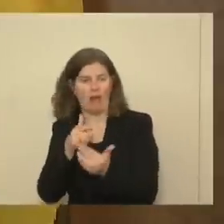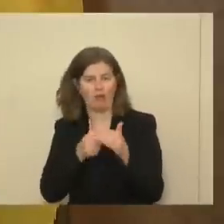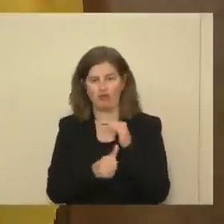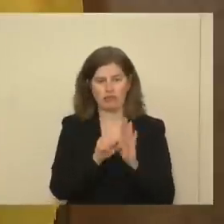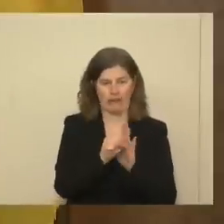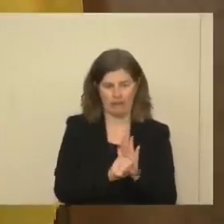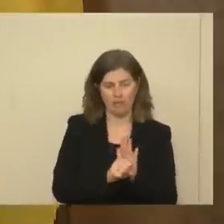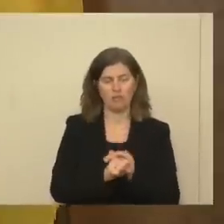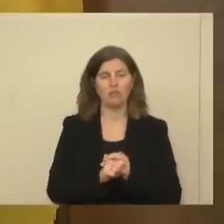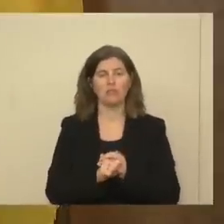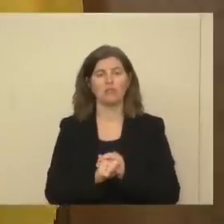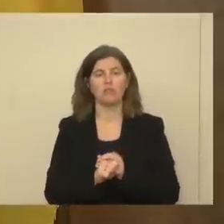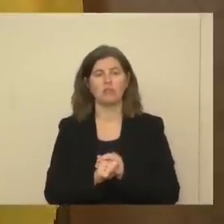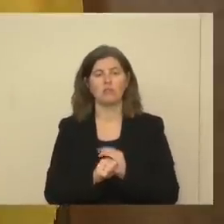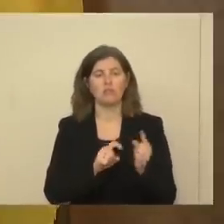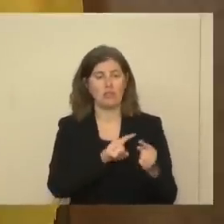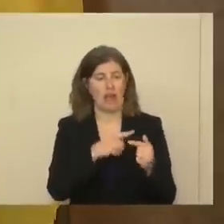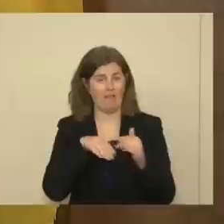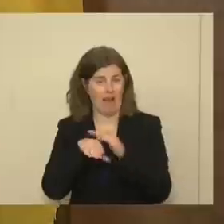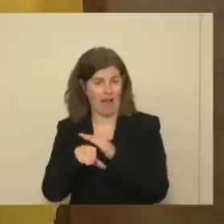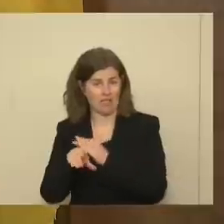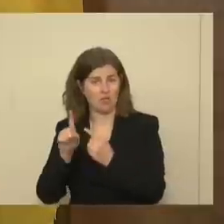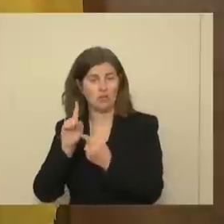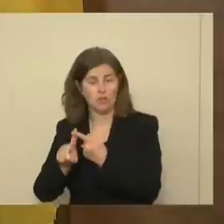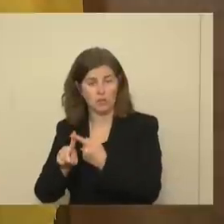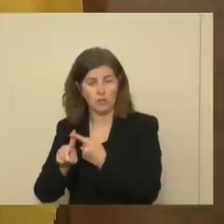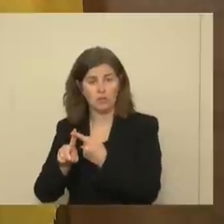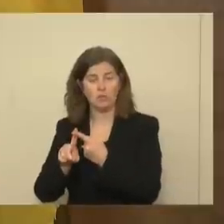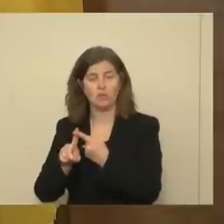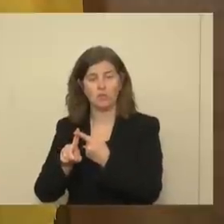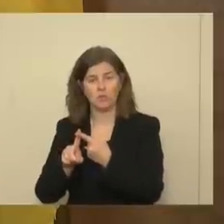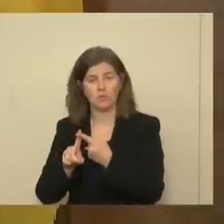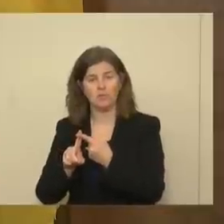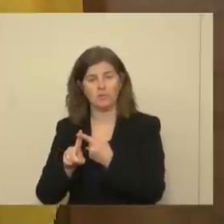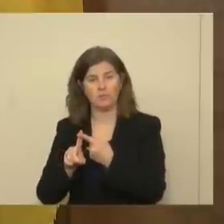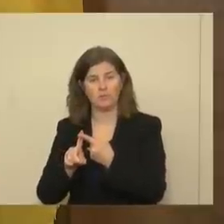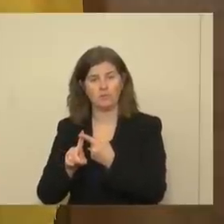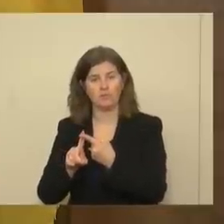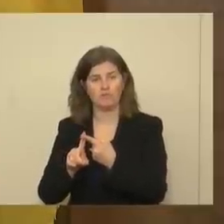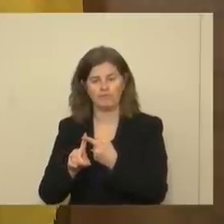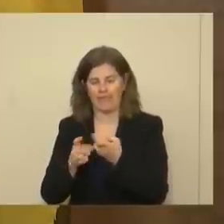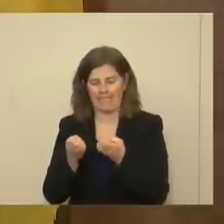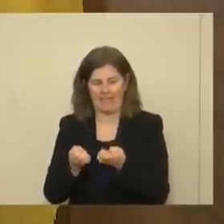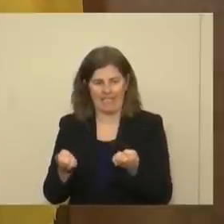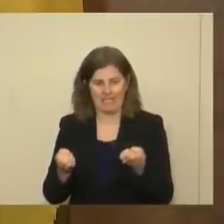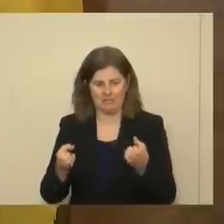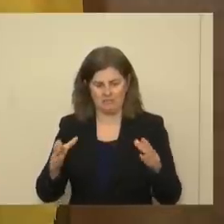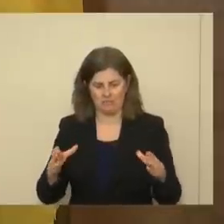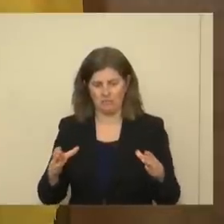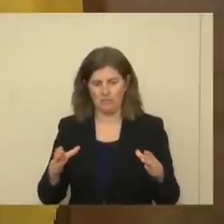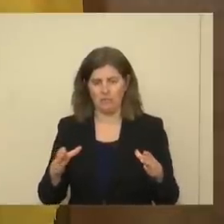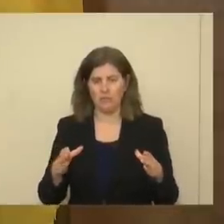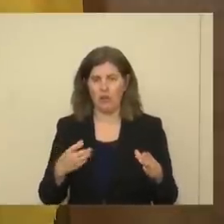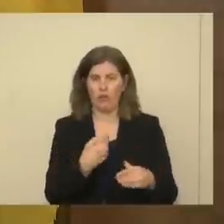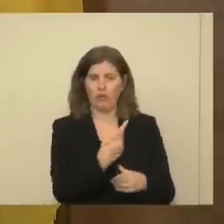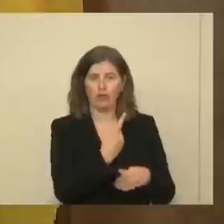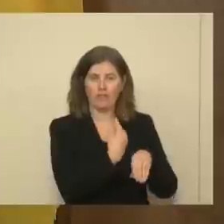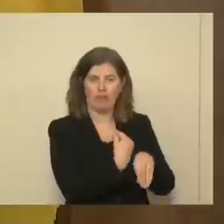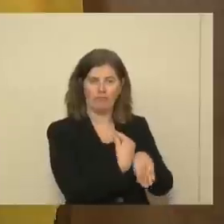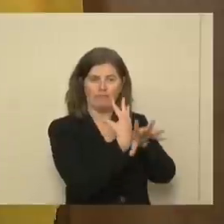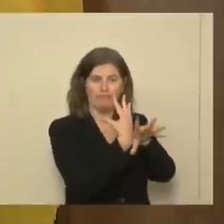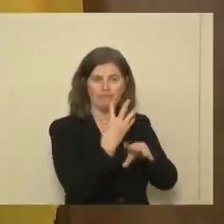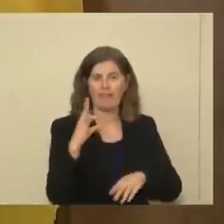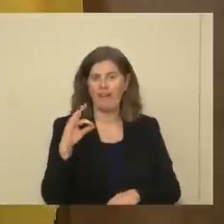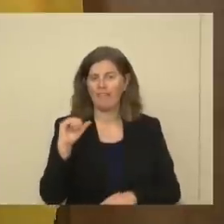to a device so that she and I can FaceTime.